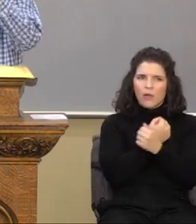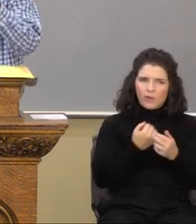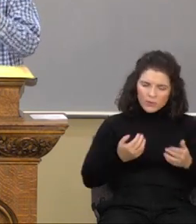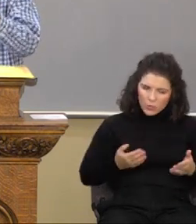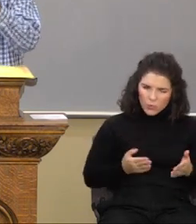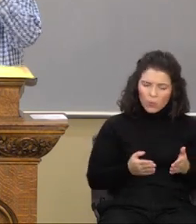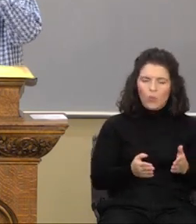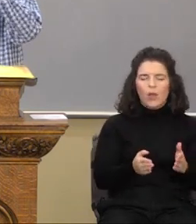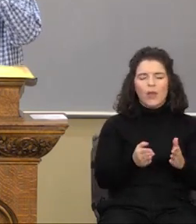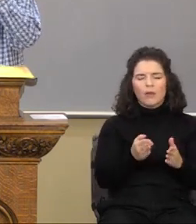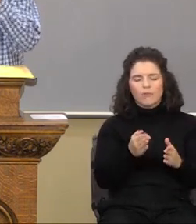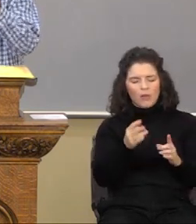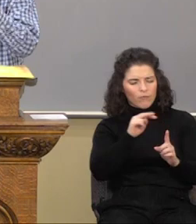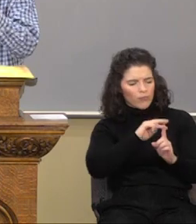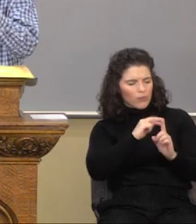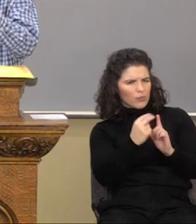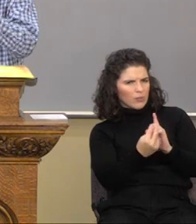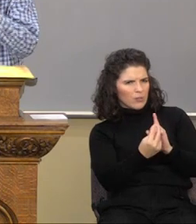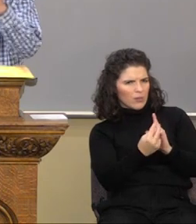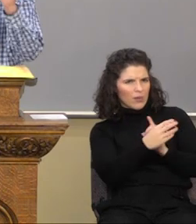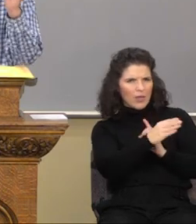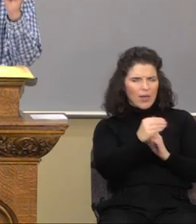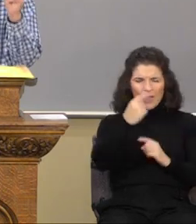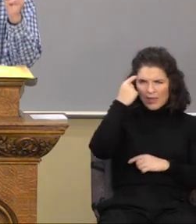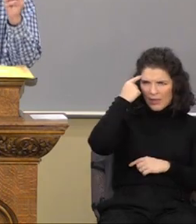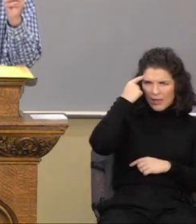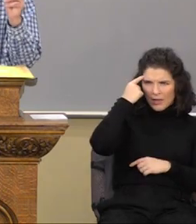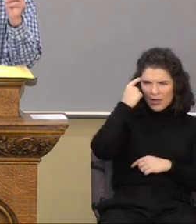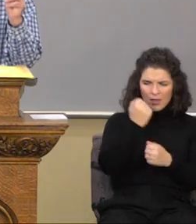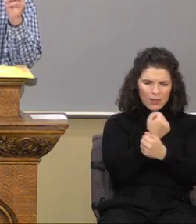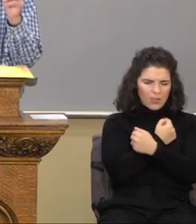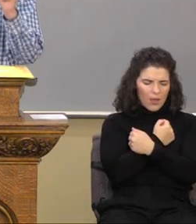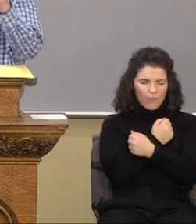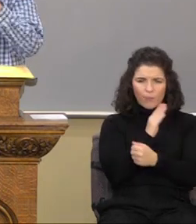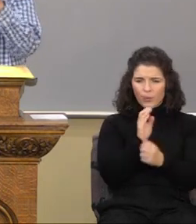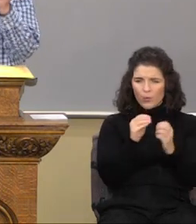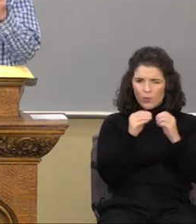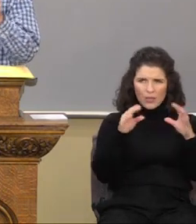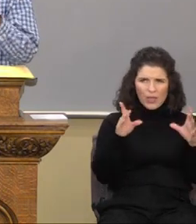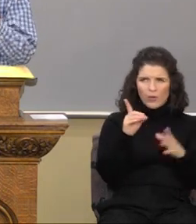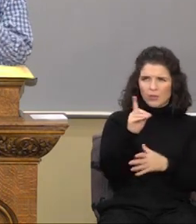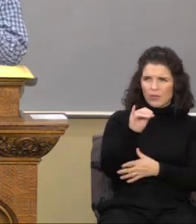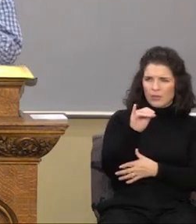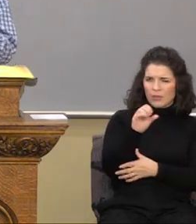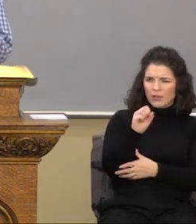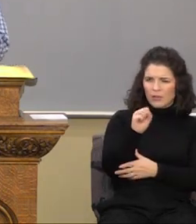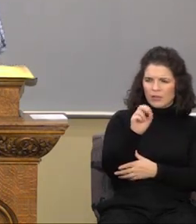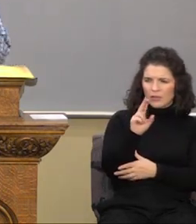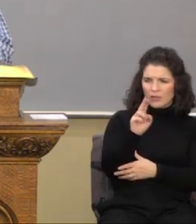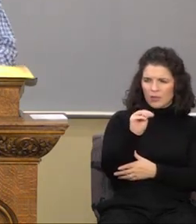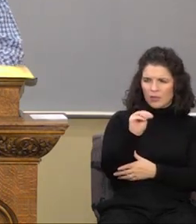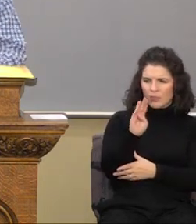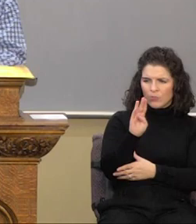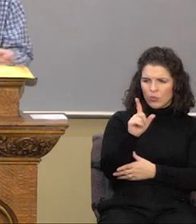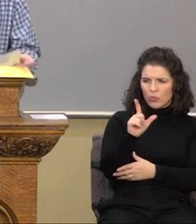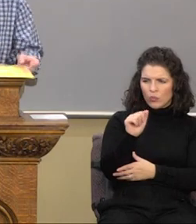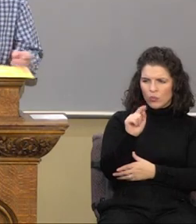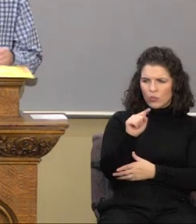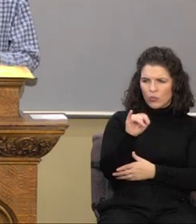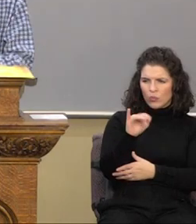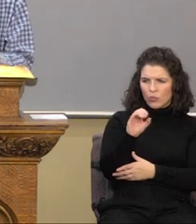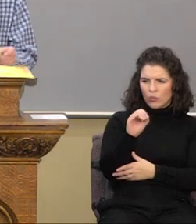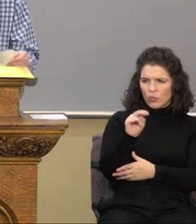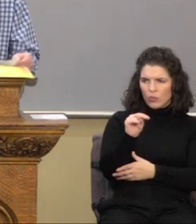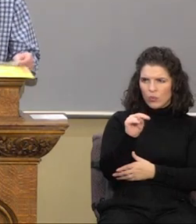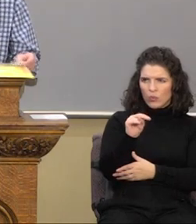of perceiving and thinking. Let love be without dissimulation. And we'll see a verse here. In fact, let's go over there. First